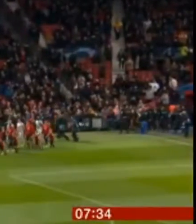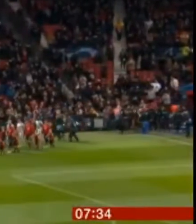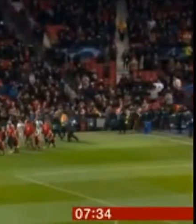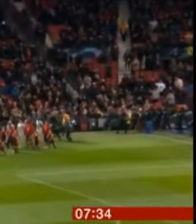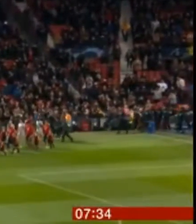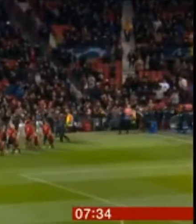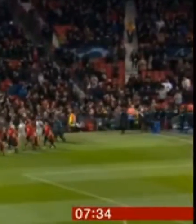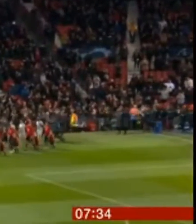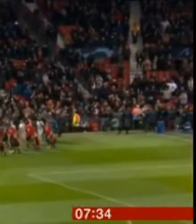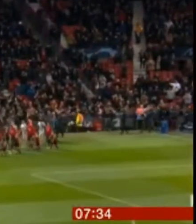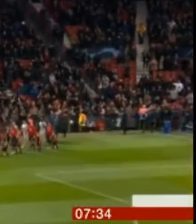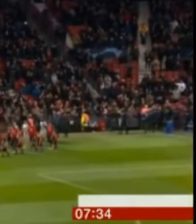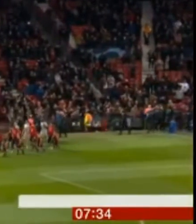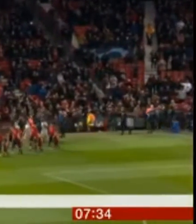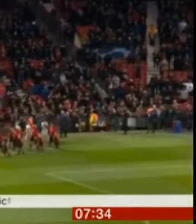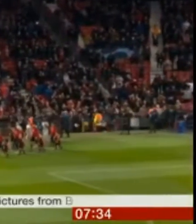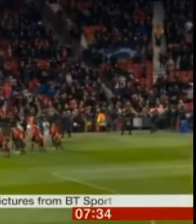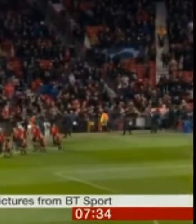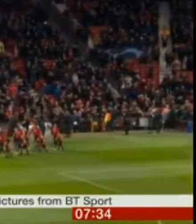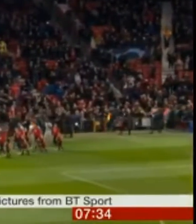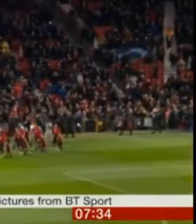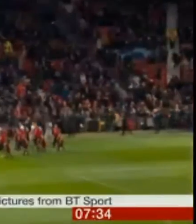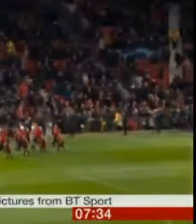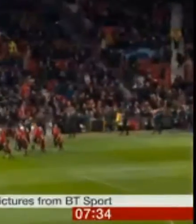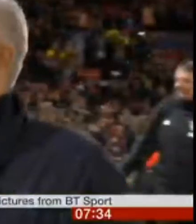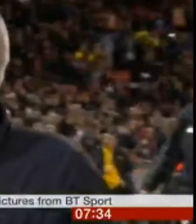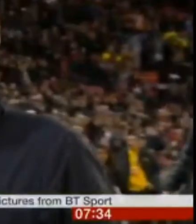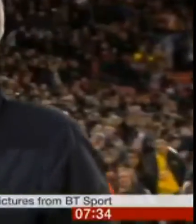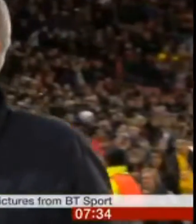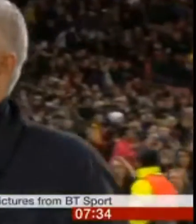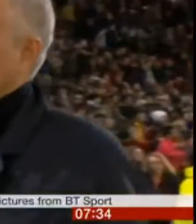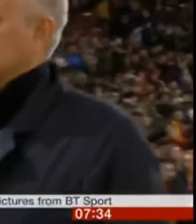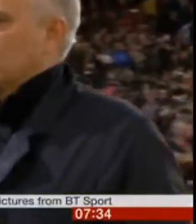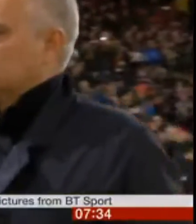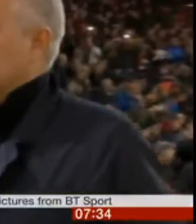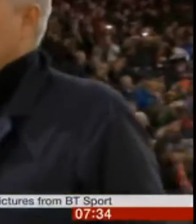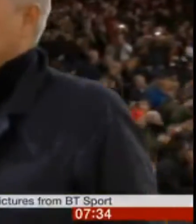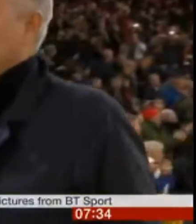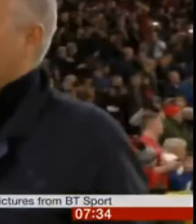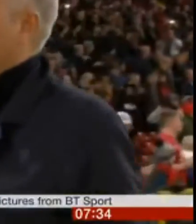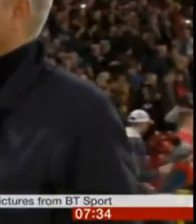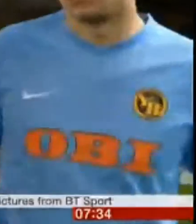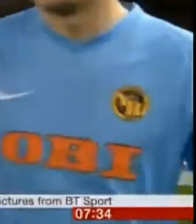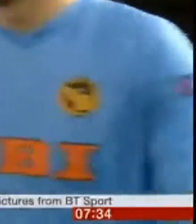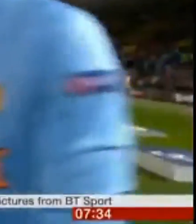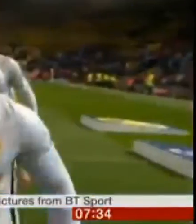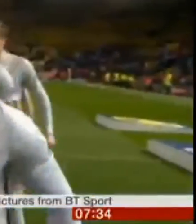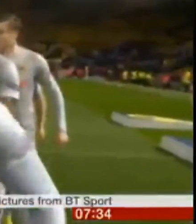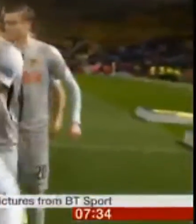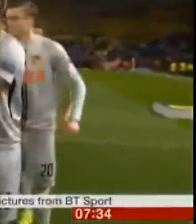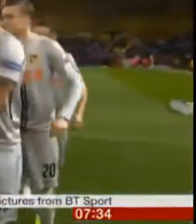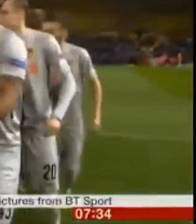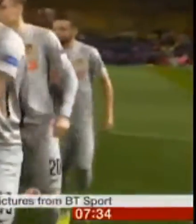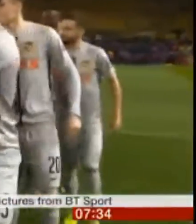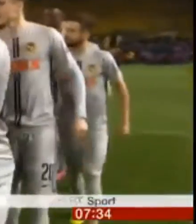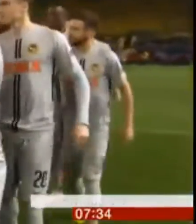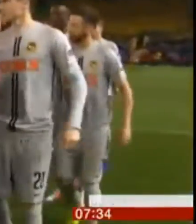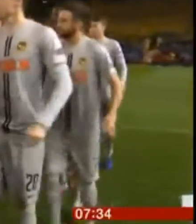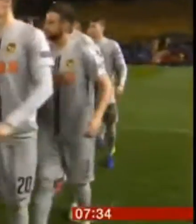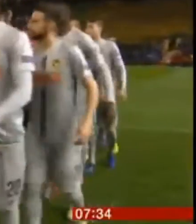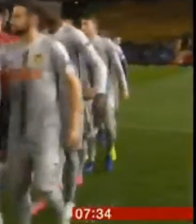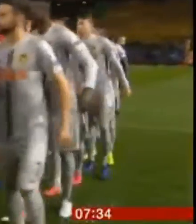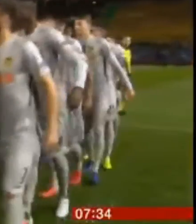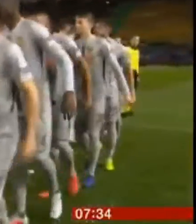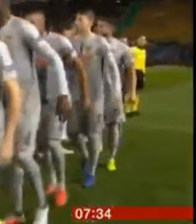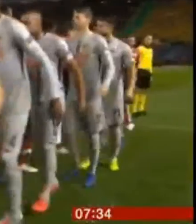Playing at the so-called Theatre of Dreams has become something of a nightmare for Manchester United this season. Against young boys, a fine